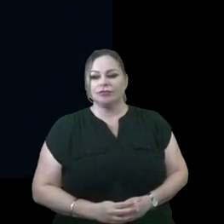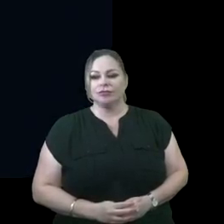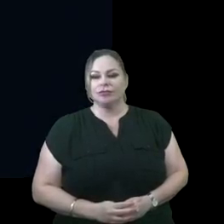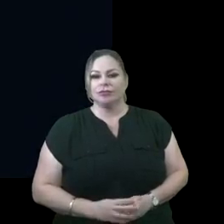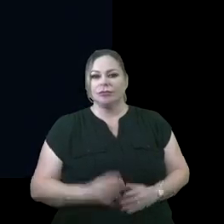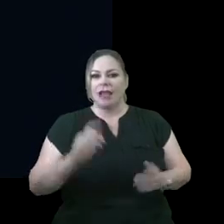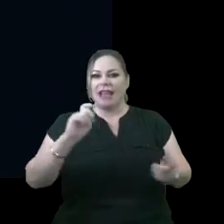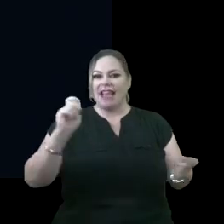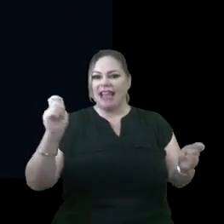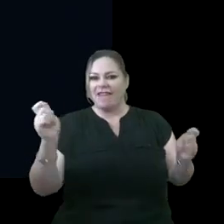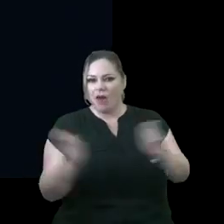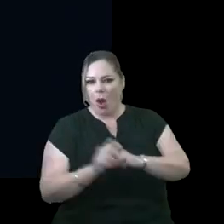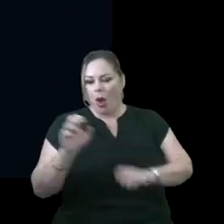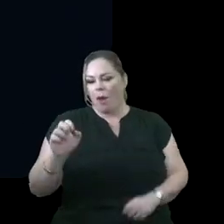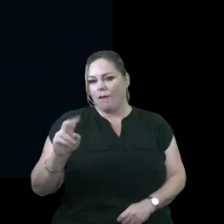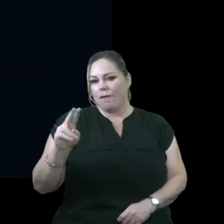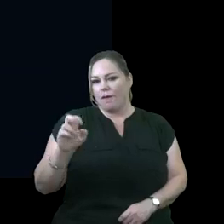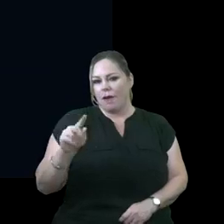Evolve.